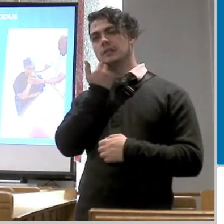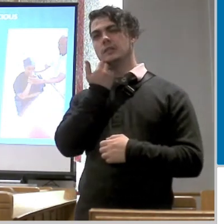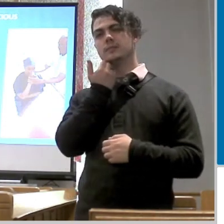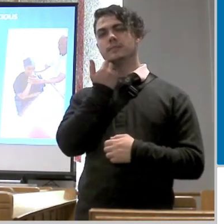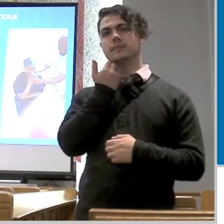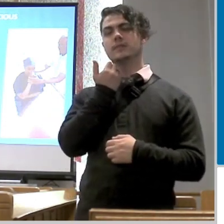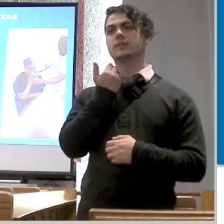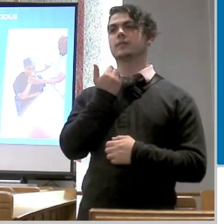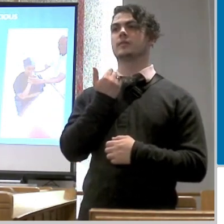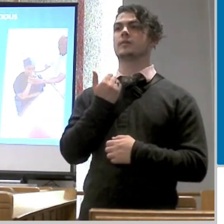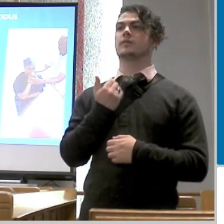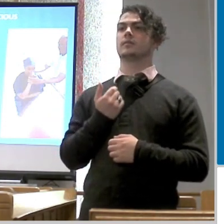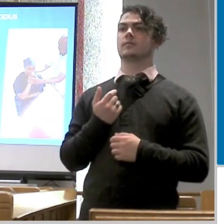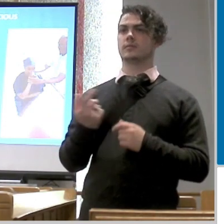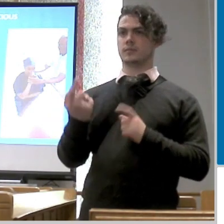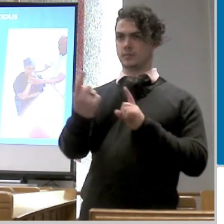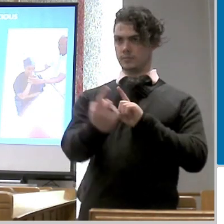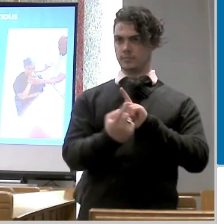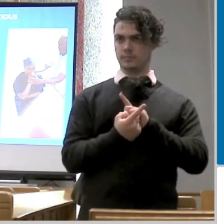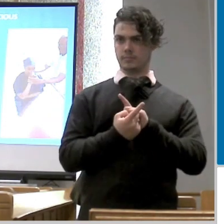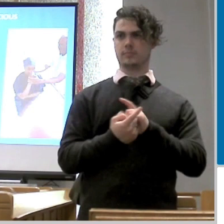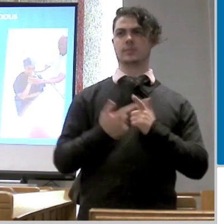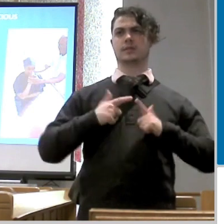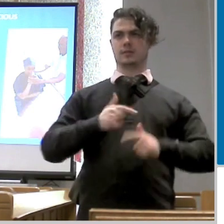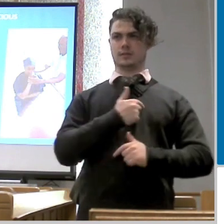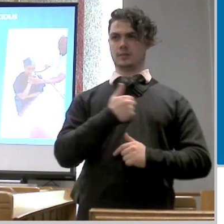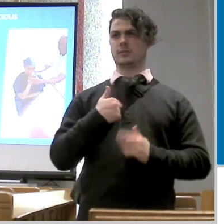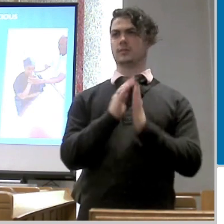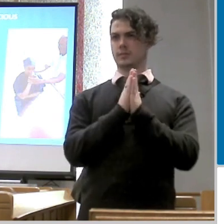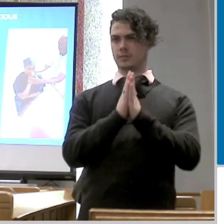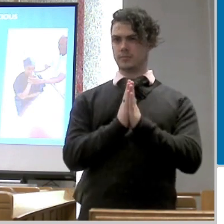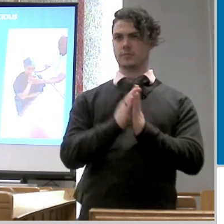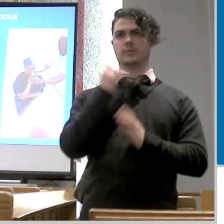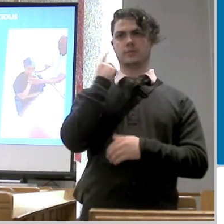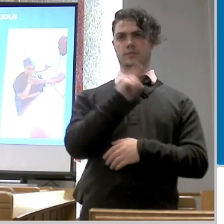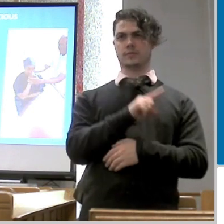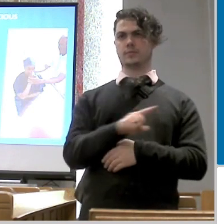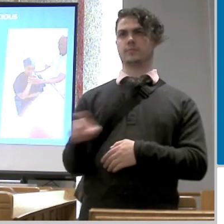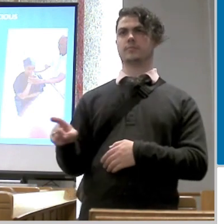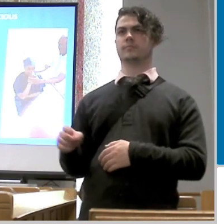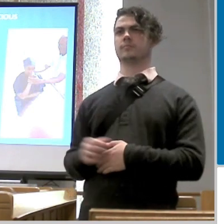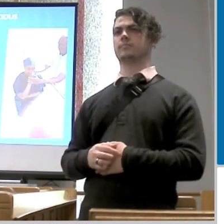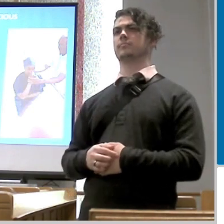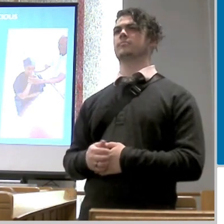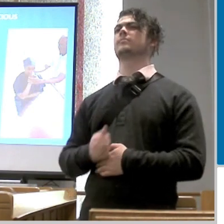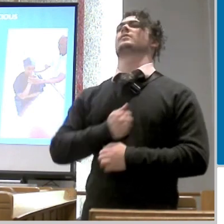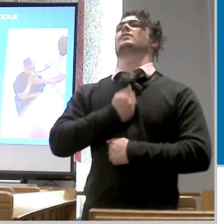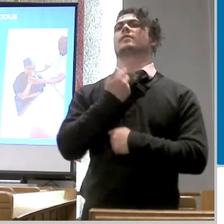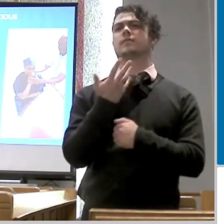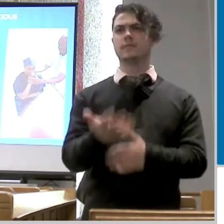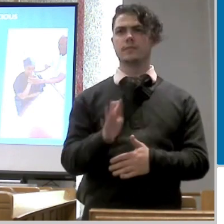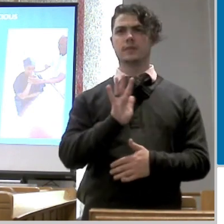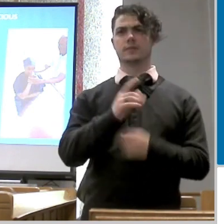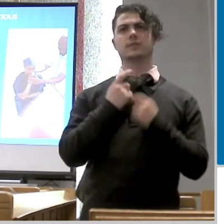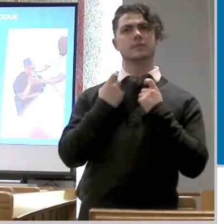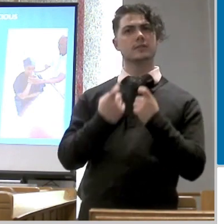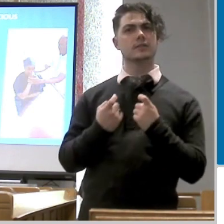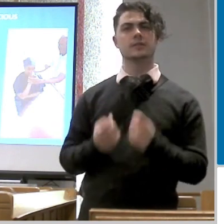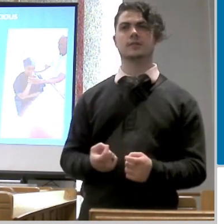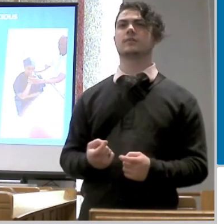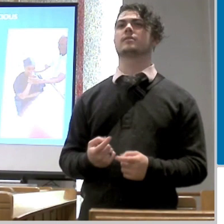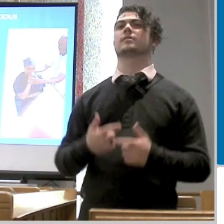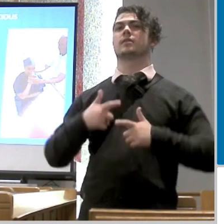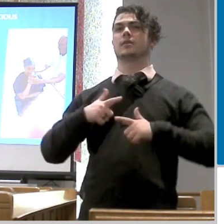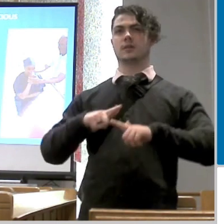come forward and pray let us pray for you confess your sins if you if have a guilty conscience confess your sins